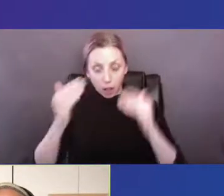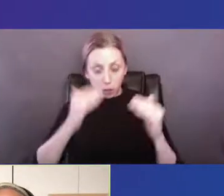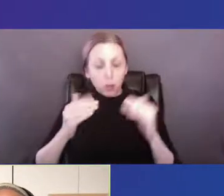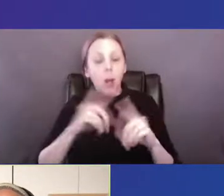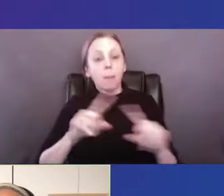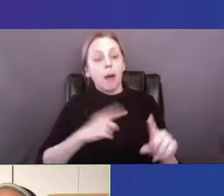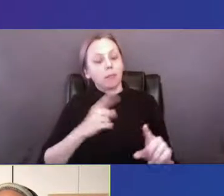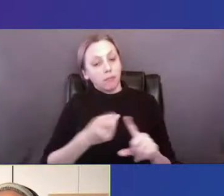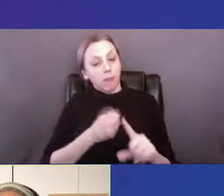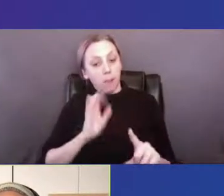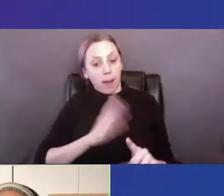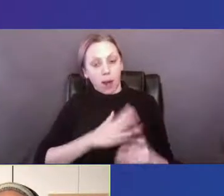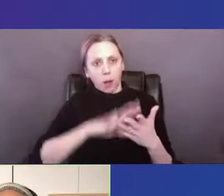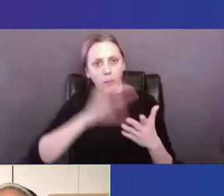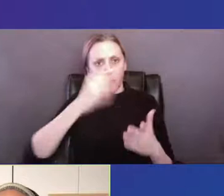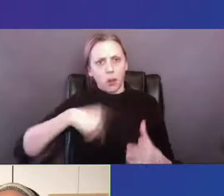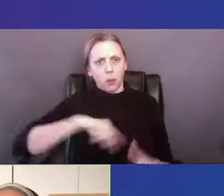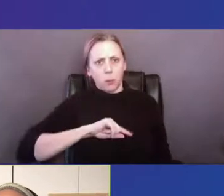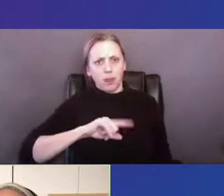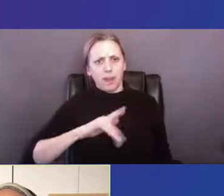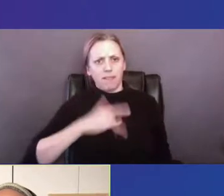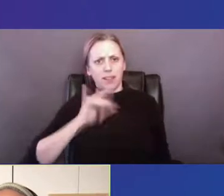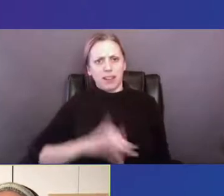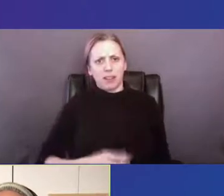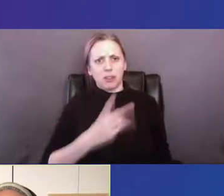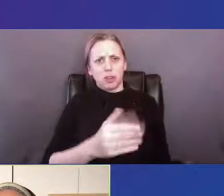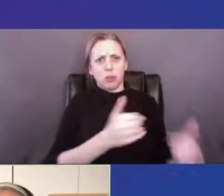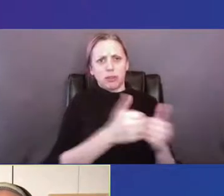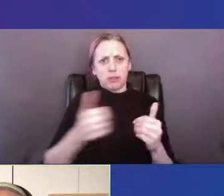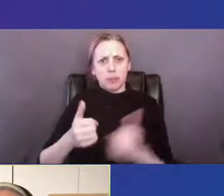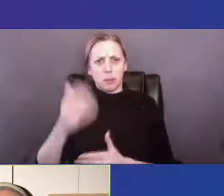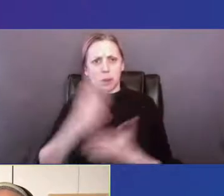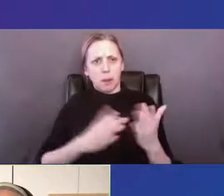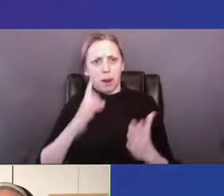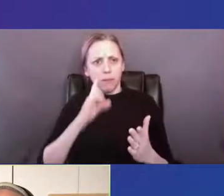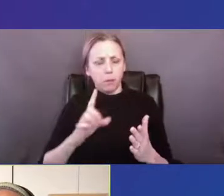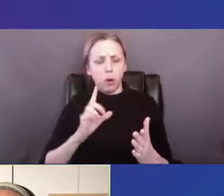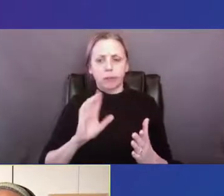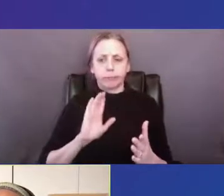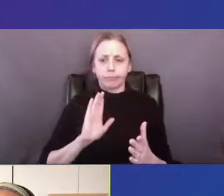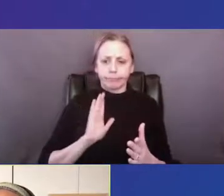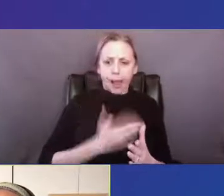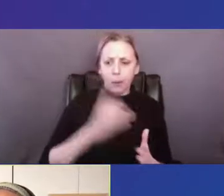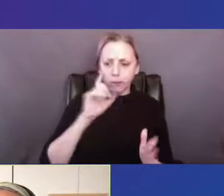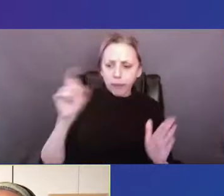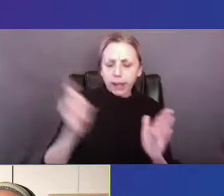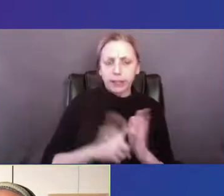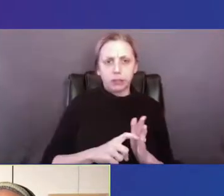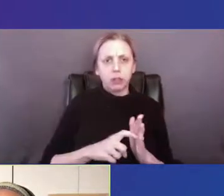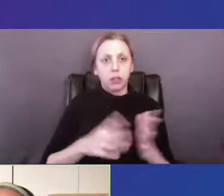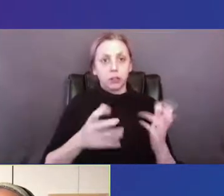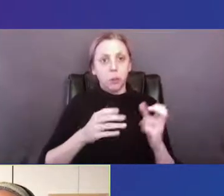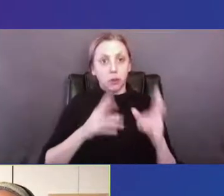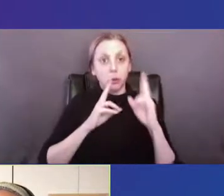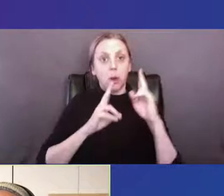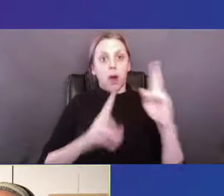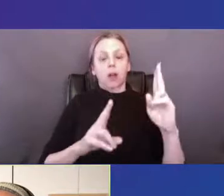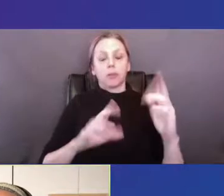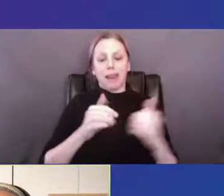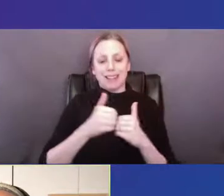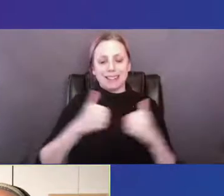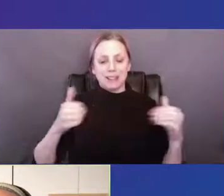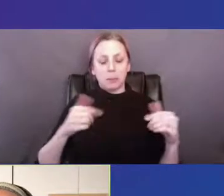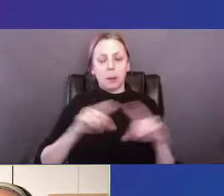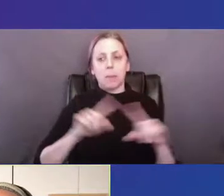on our learning, we feel that these are two different components of our practice of recognition. So we wanted to honor them as separate